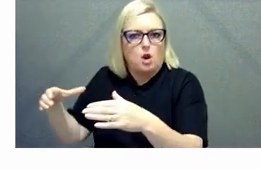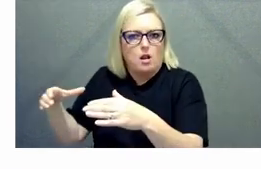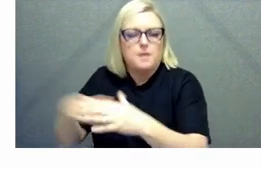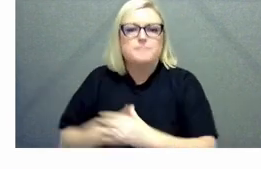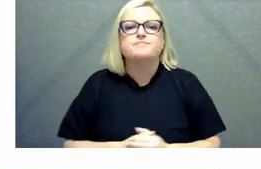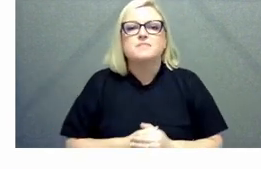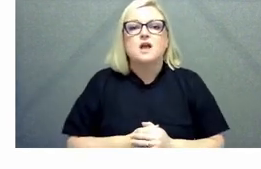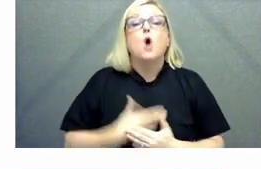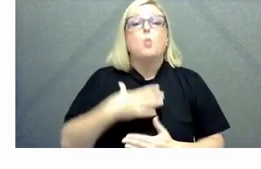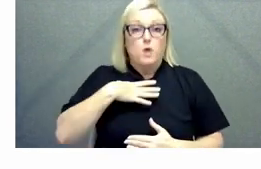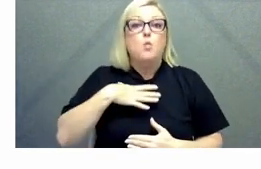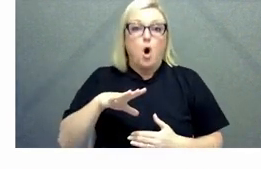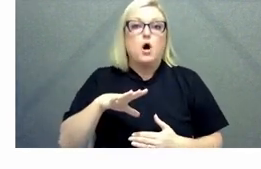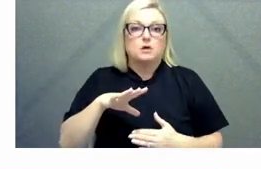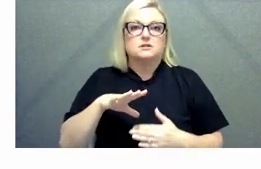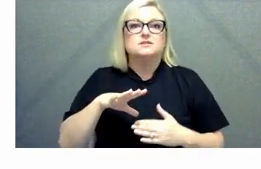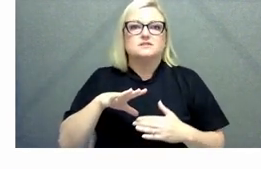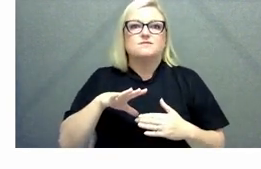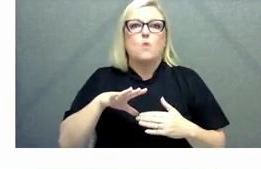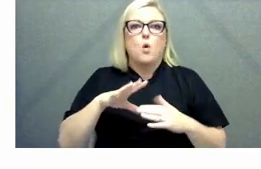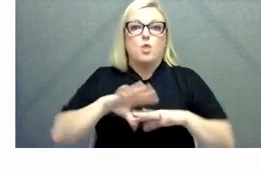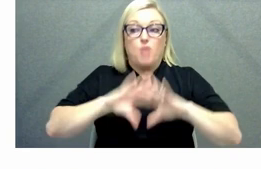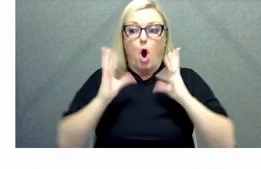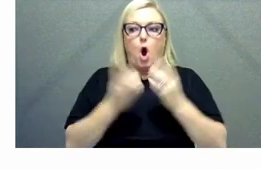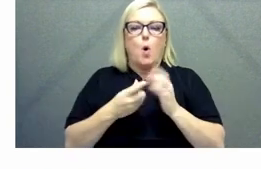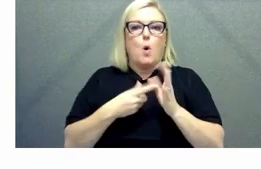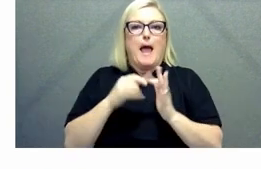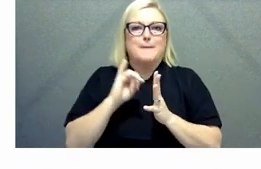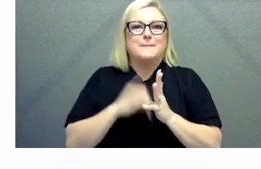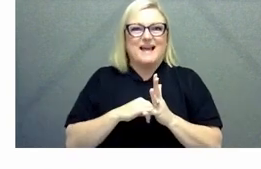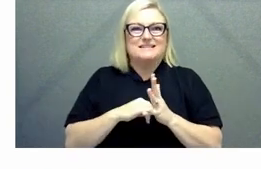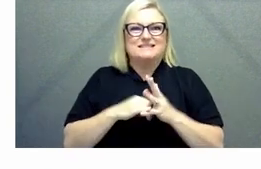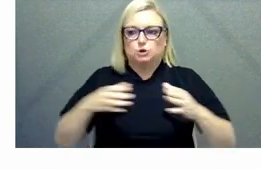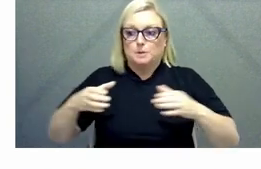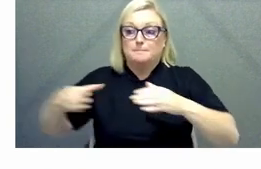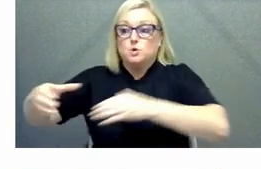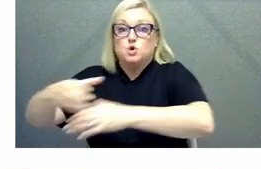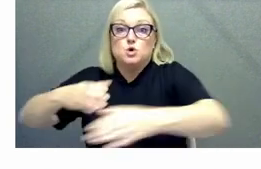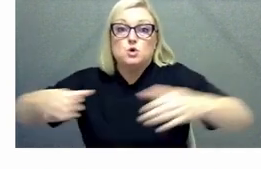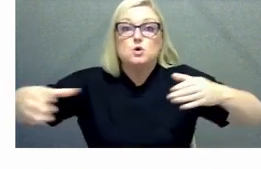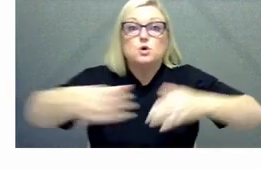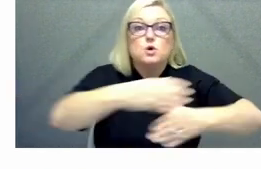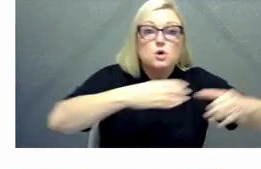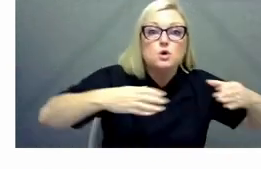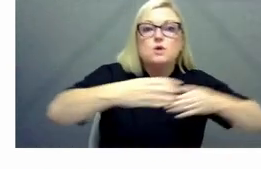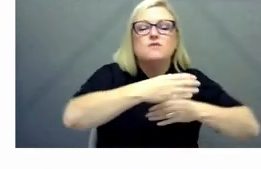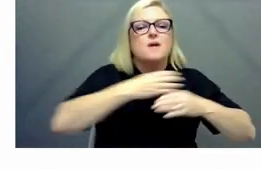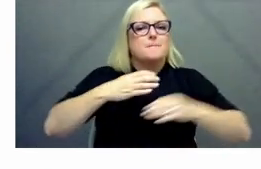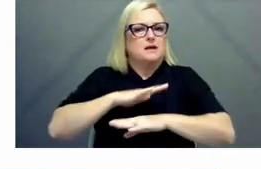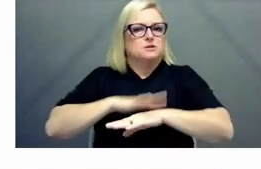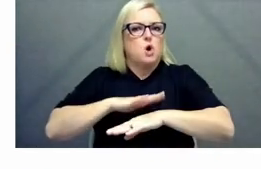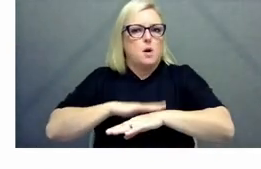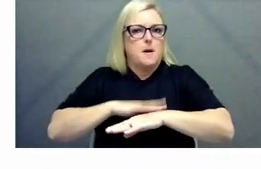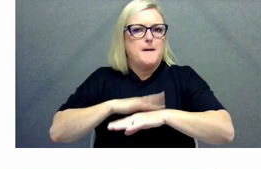a whole of service instrument for that is is going to solve it on a whole of service basis uh it can make a contribution